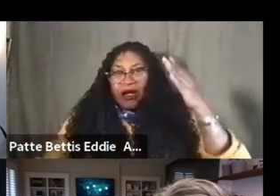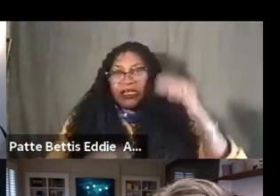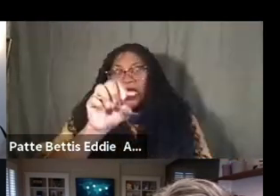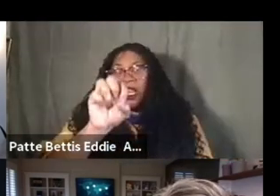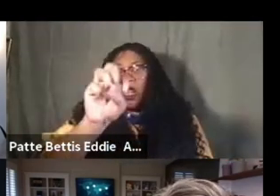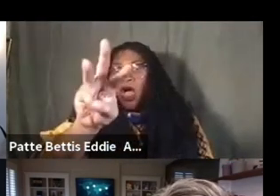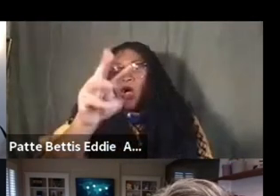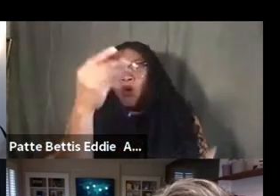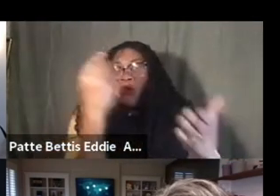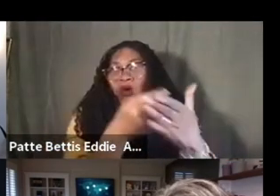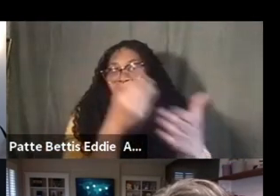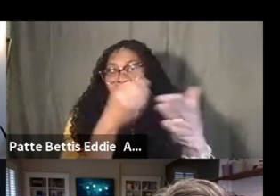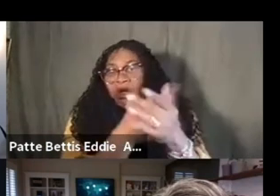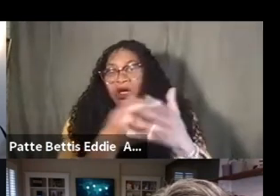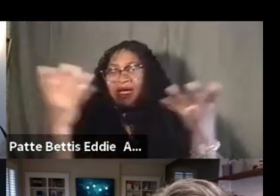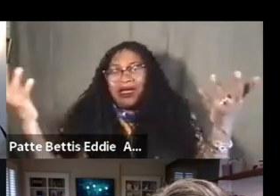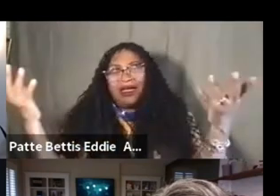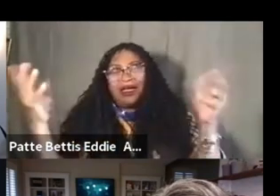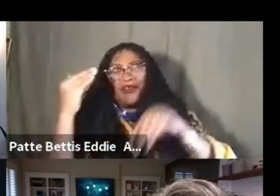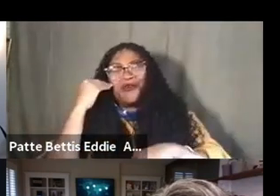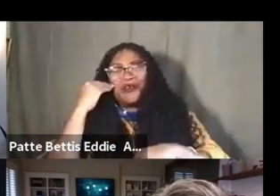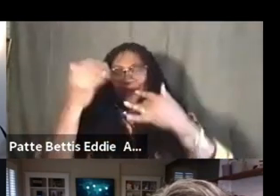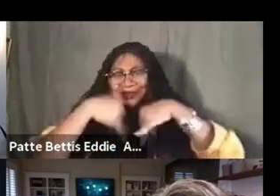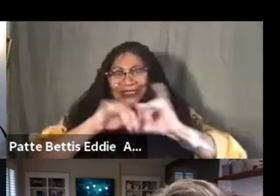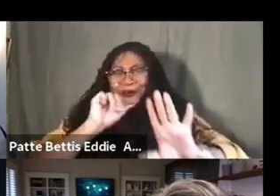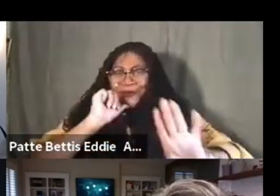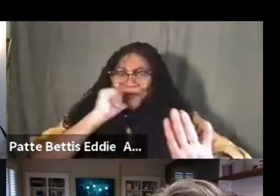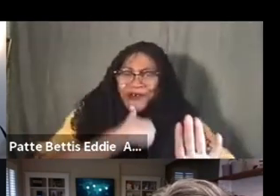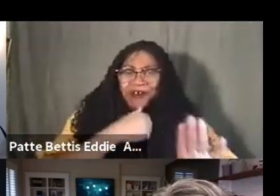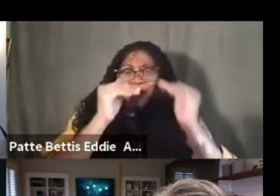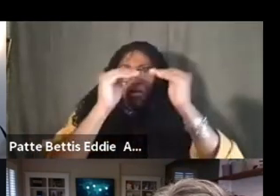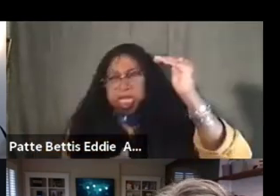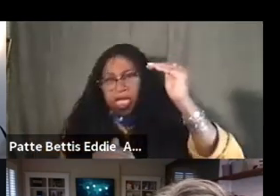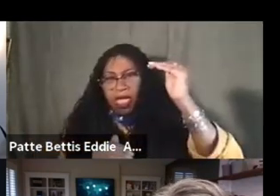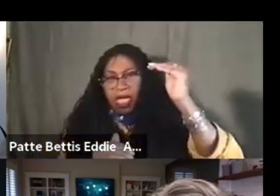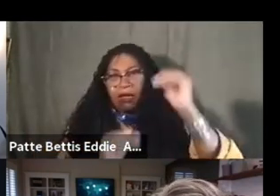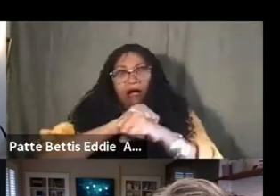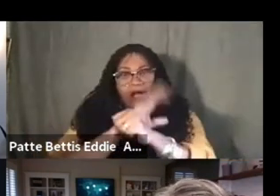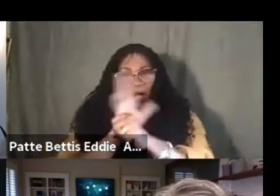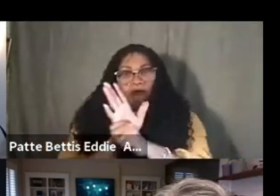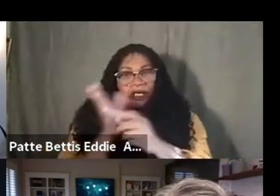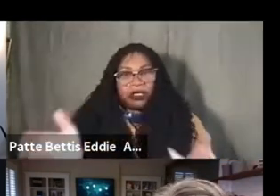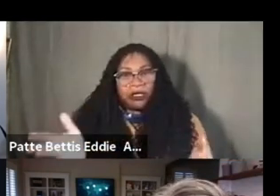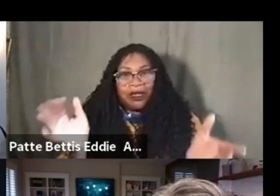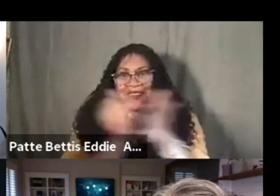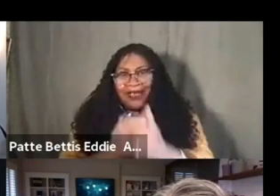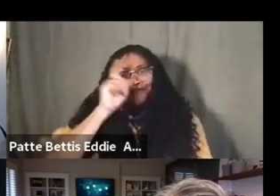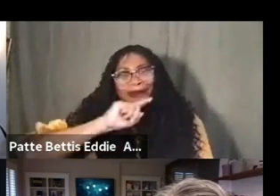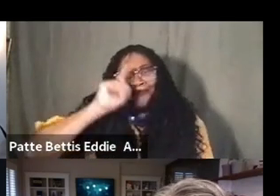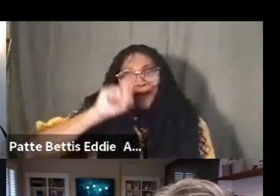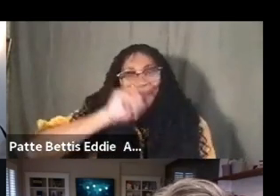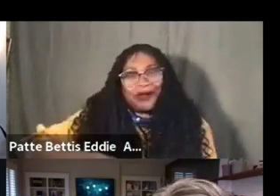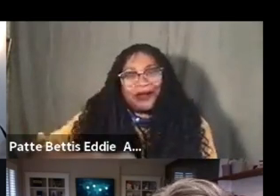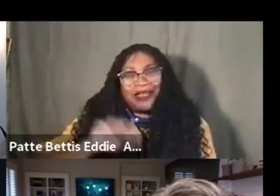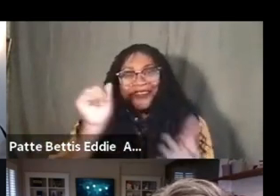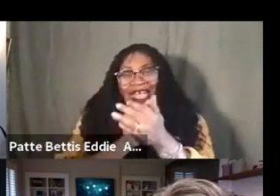that they're still suffering from the inequities of COVID, it is fake. It's false. It's a Band-Aid,